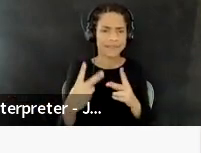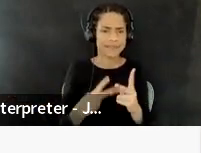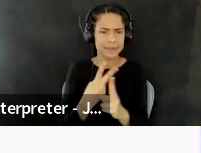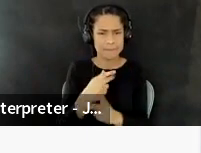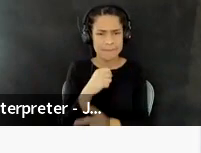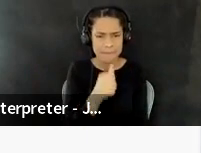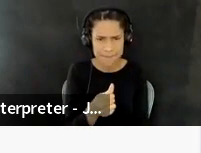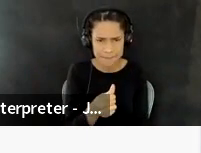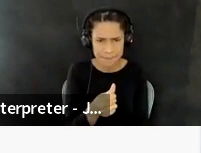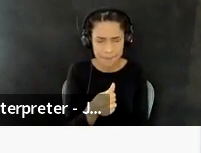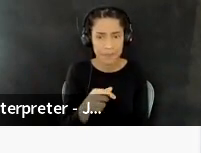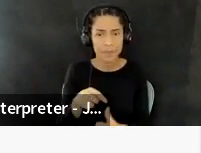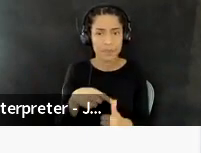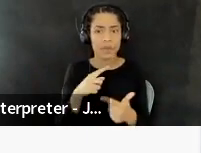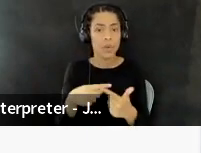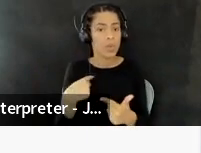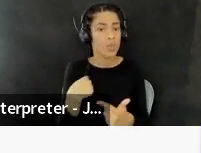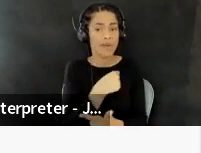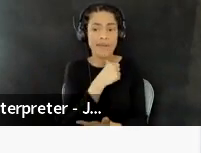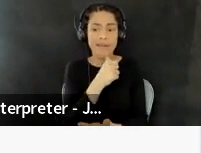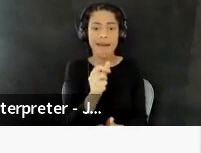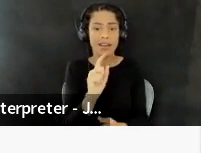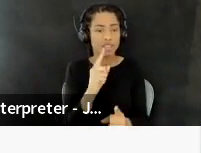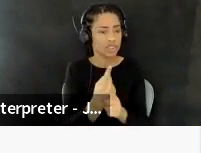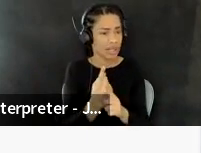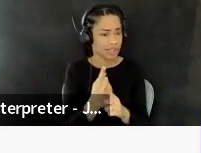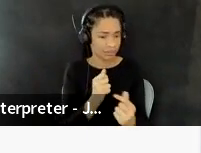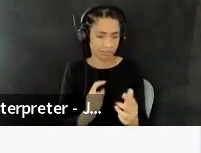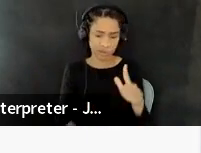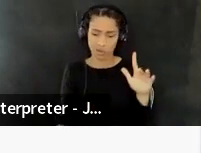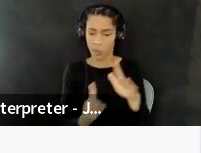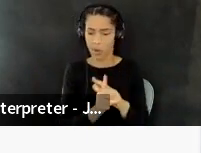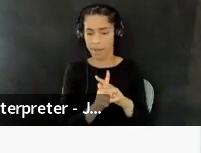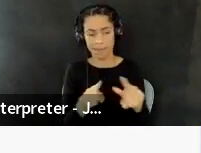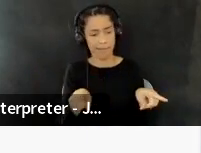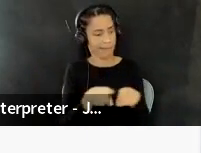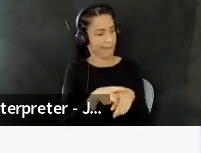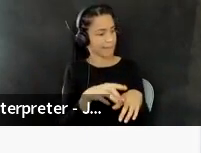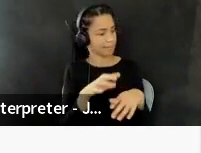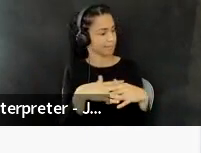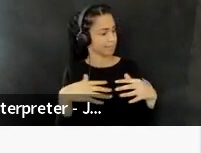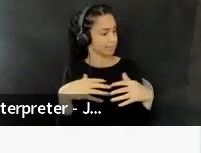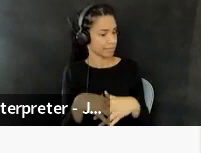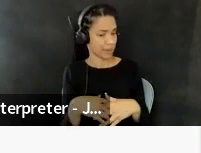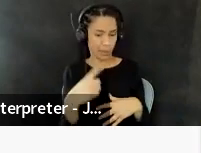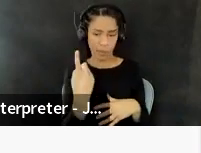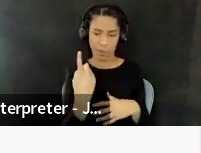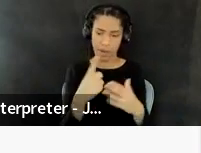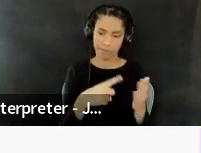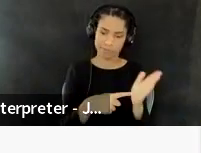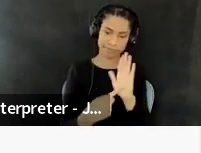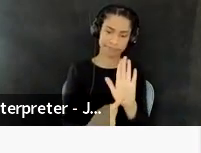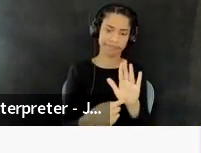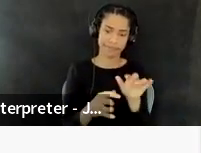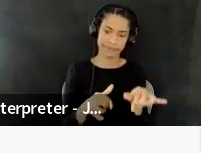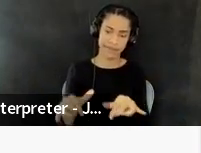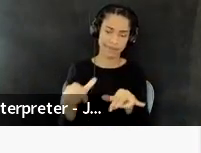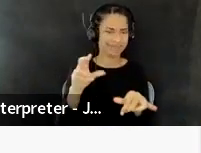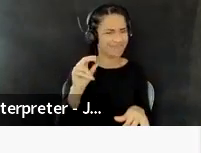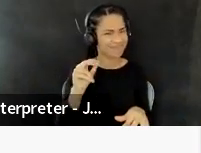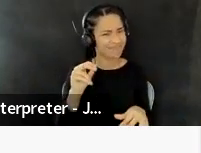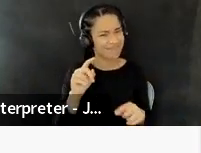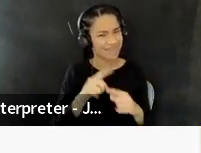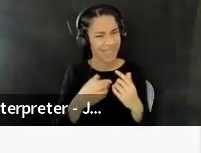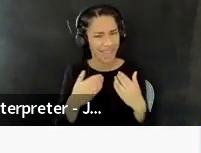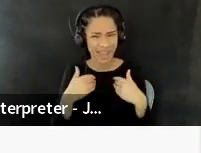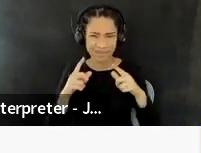our indigeneity in one very specific way. It's this beautiful multiplicity of ways that I think is deeply empowering and